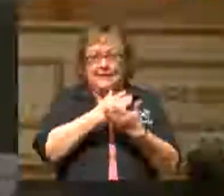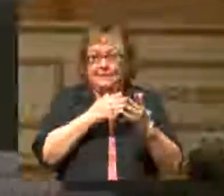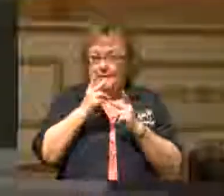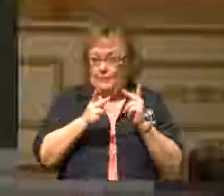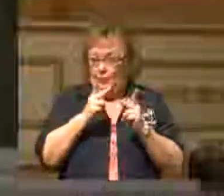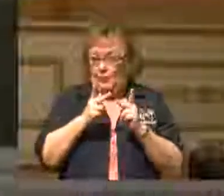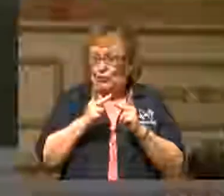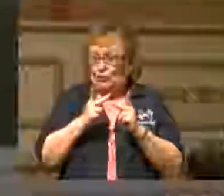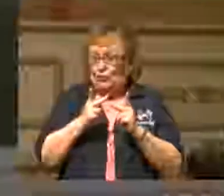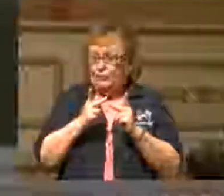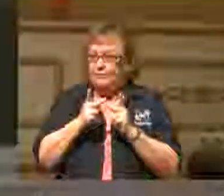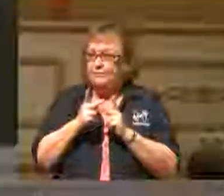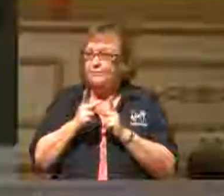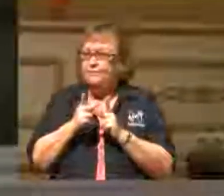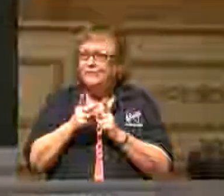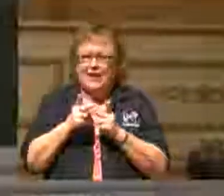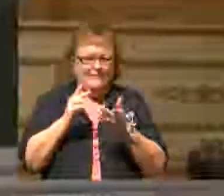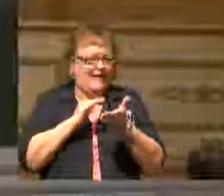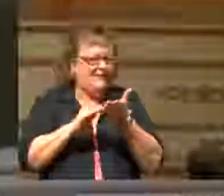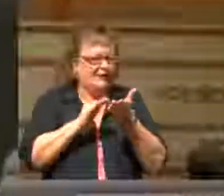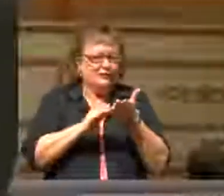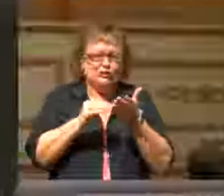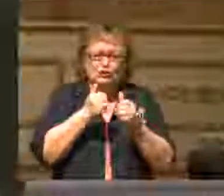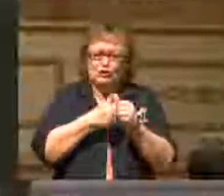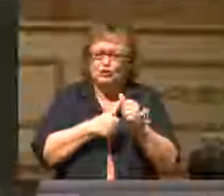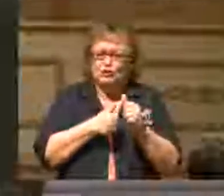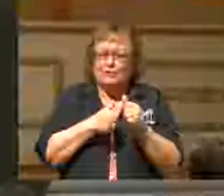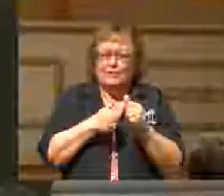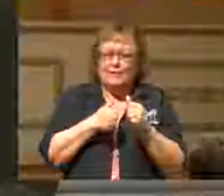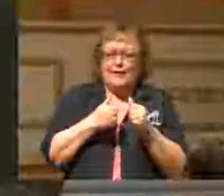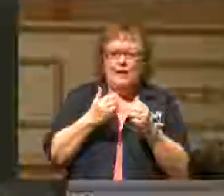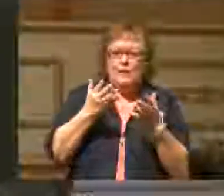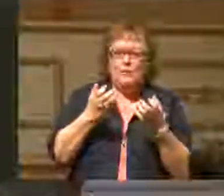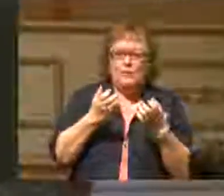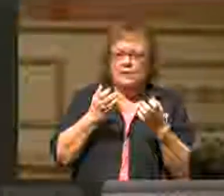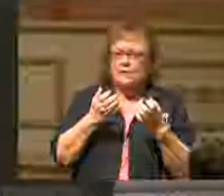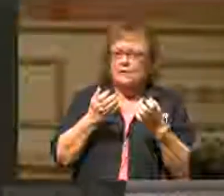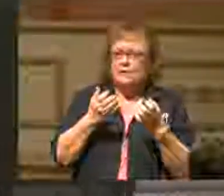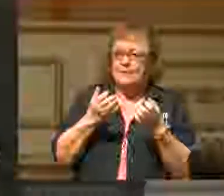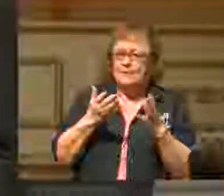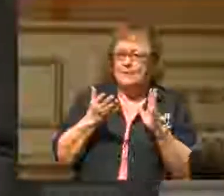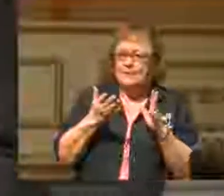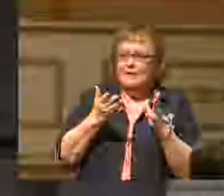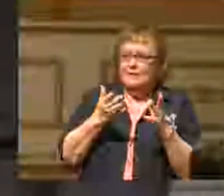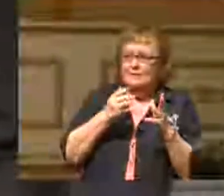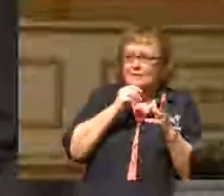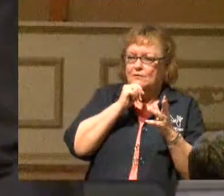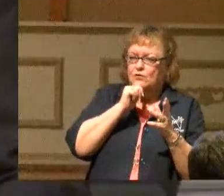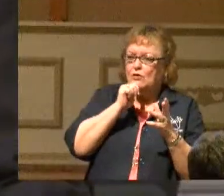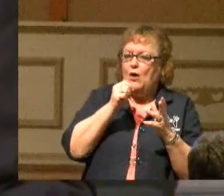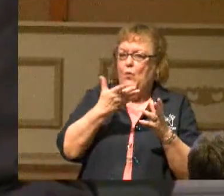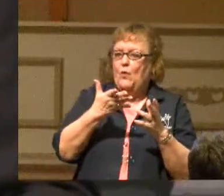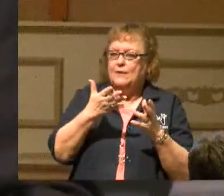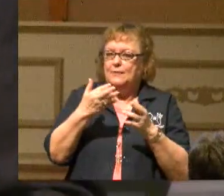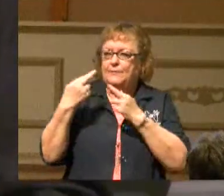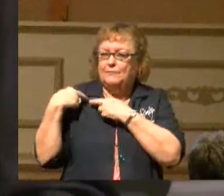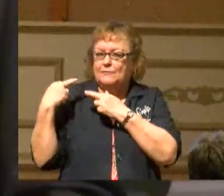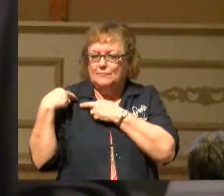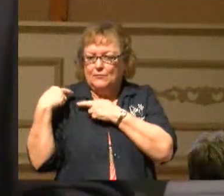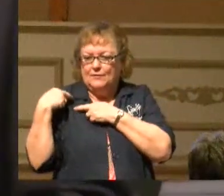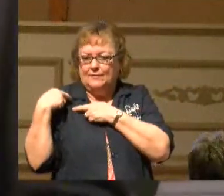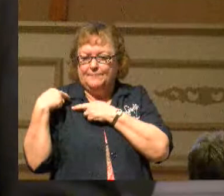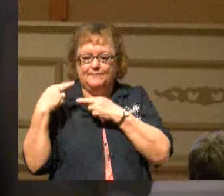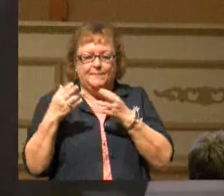come up with every excuse possible, and they want to pass the buck. They want to give an excuse.